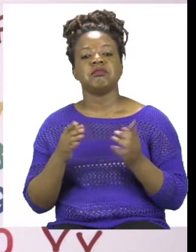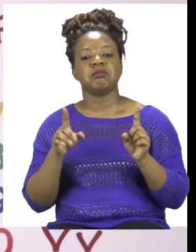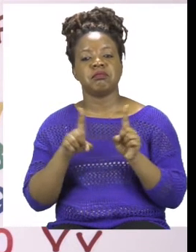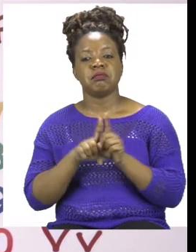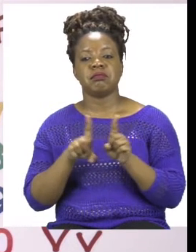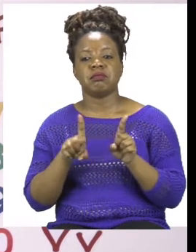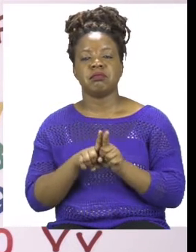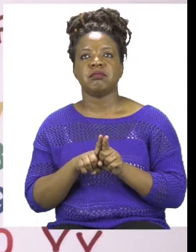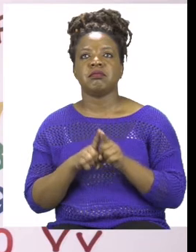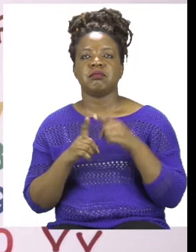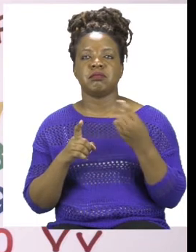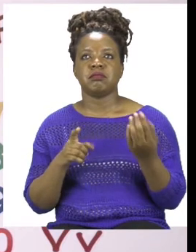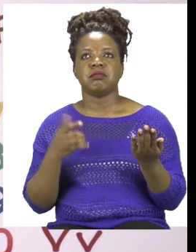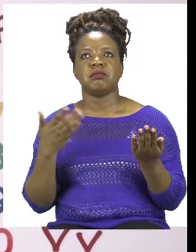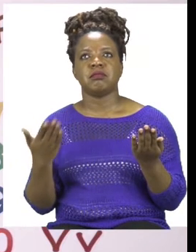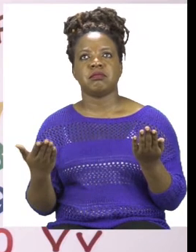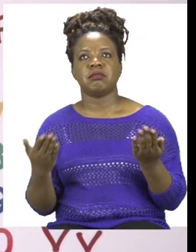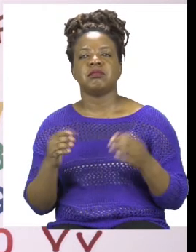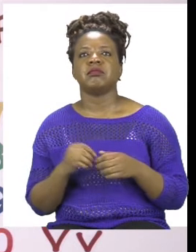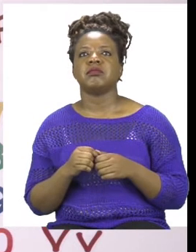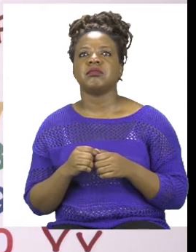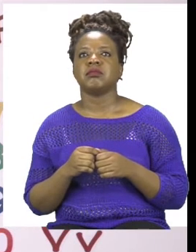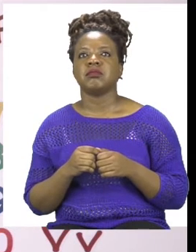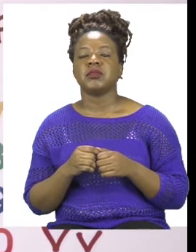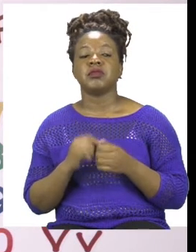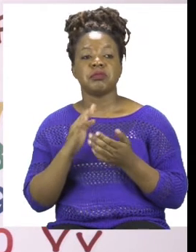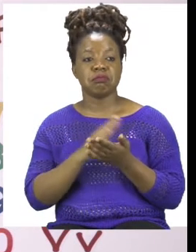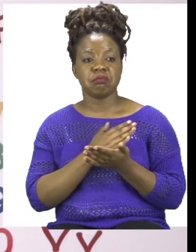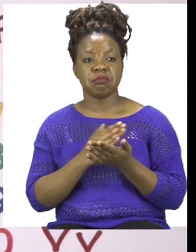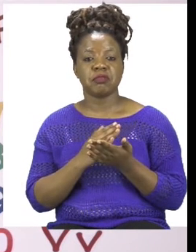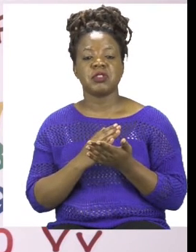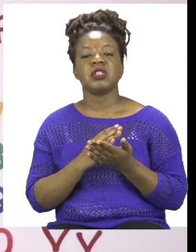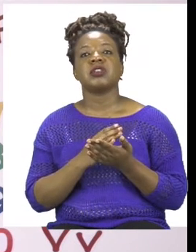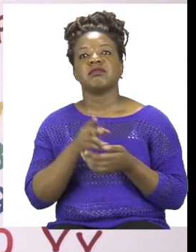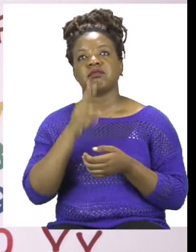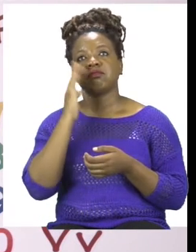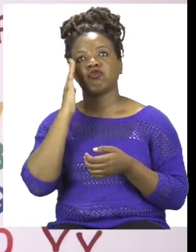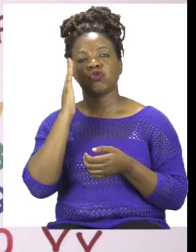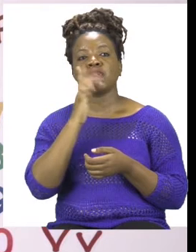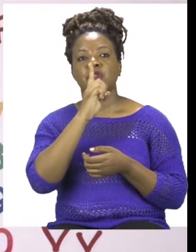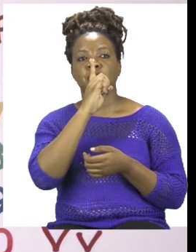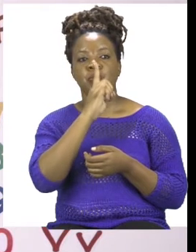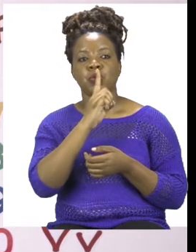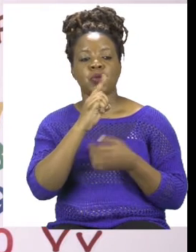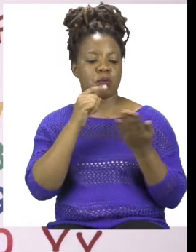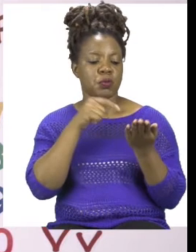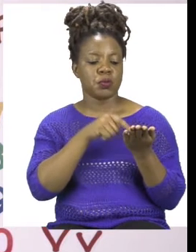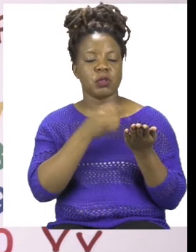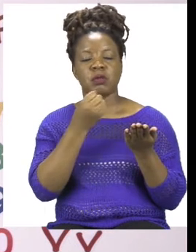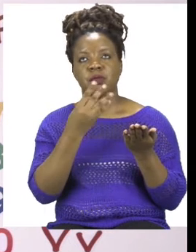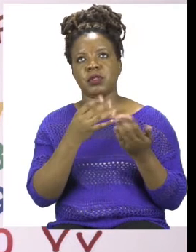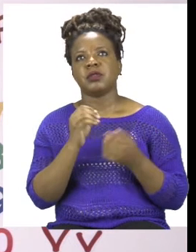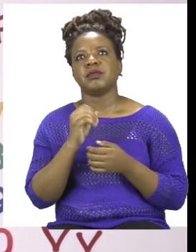Because remember, you can share and find your answer. So the first thing we're going to do is to